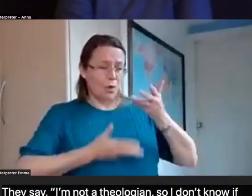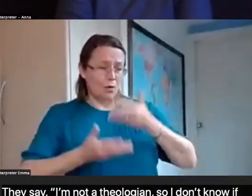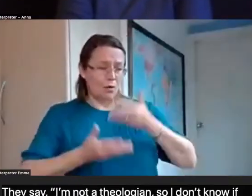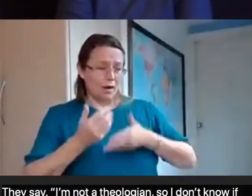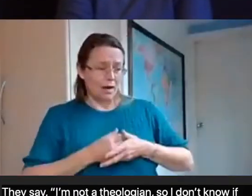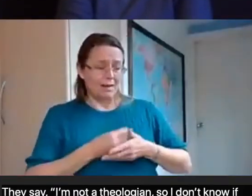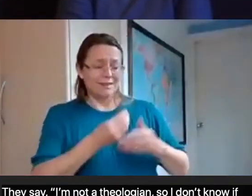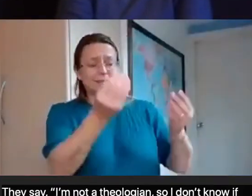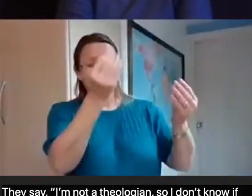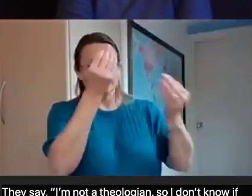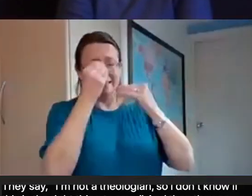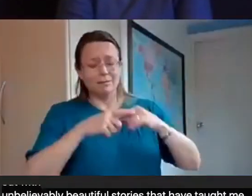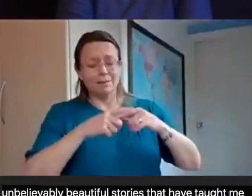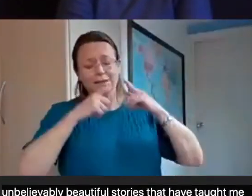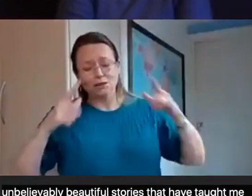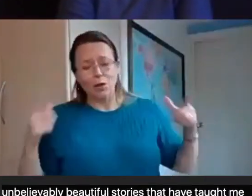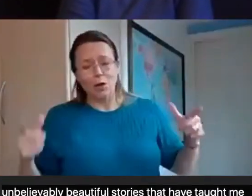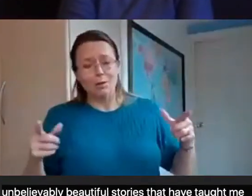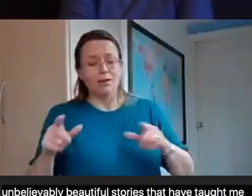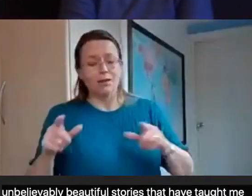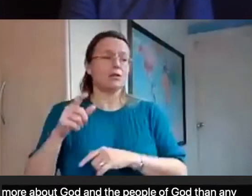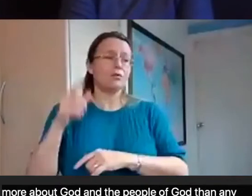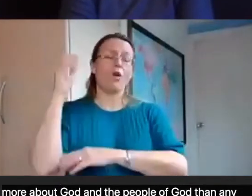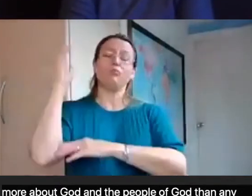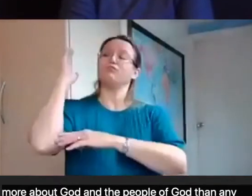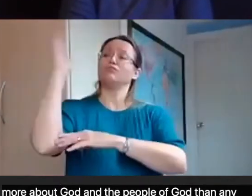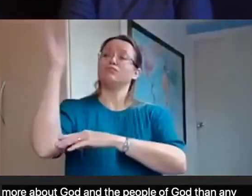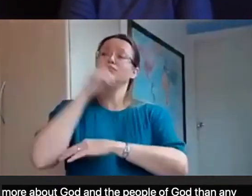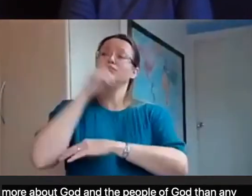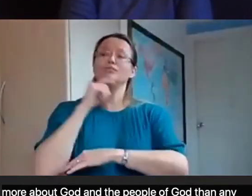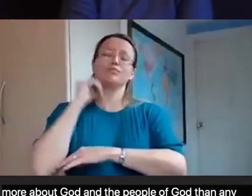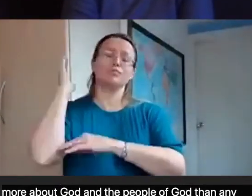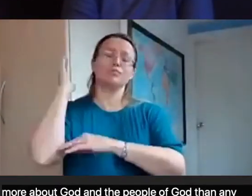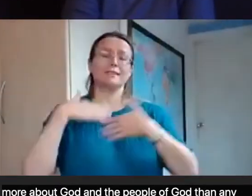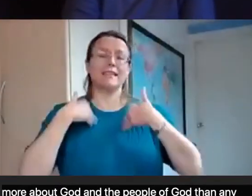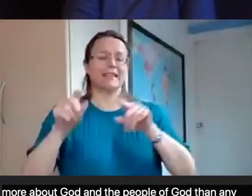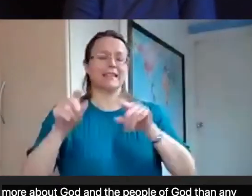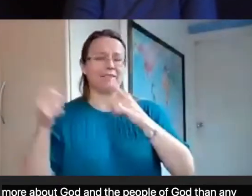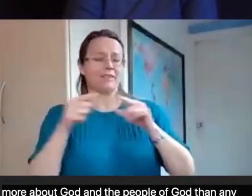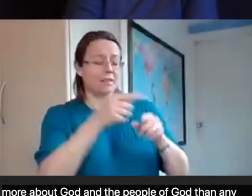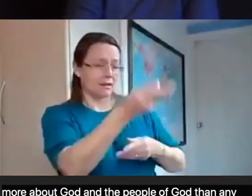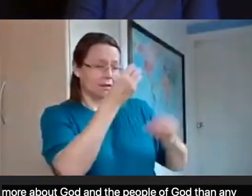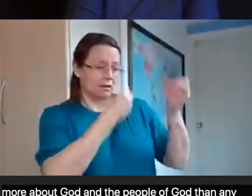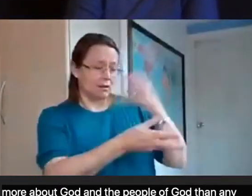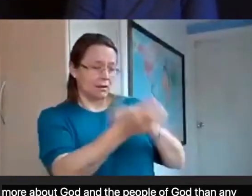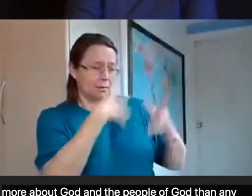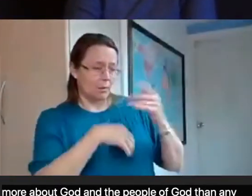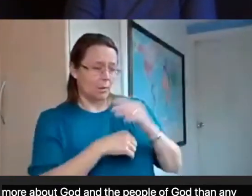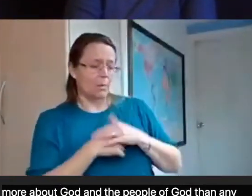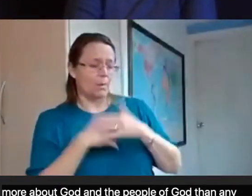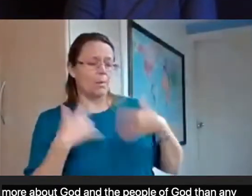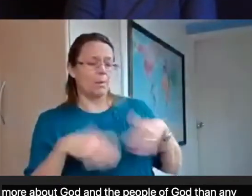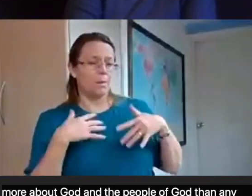God and the people of God than any priest preaching about the healing narratives ever could. And the more I hear these stories of the disabled people of God,